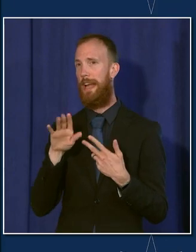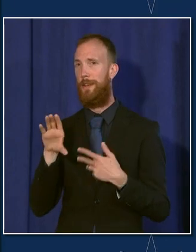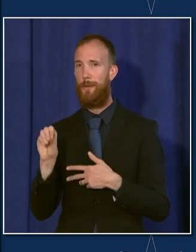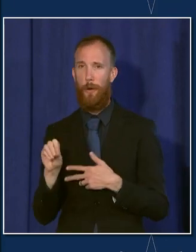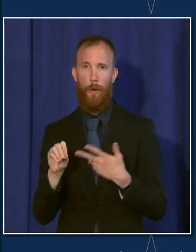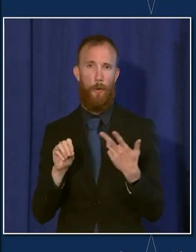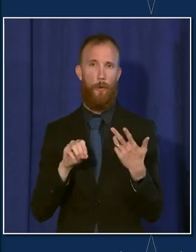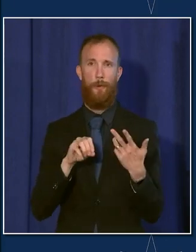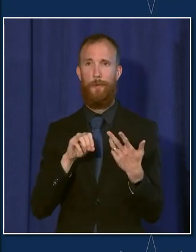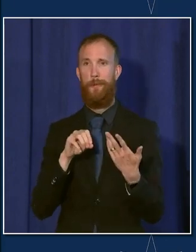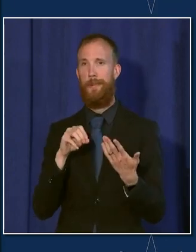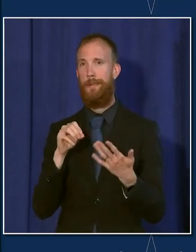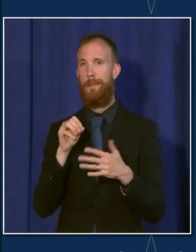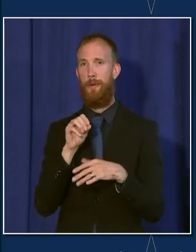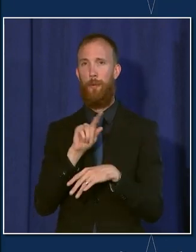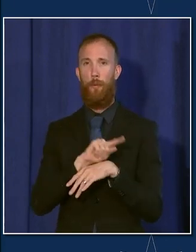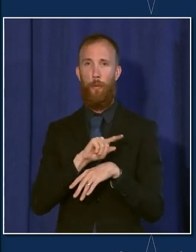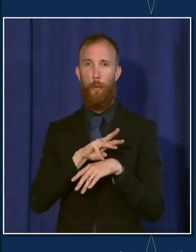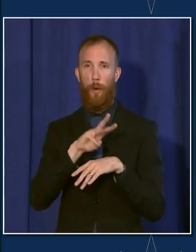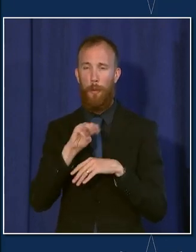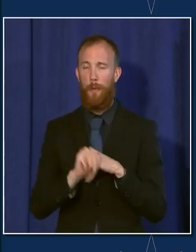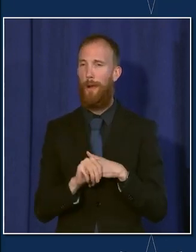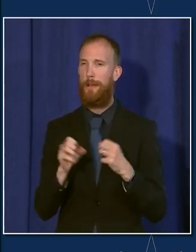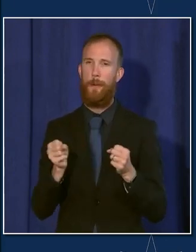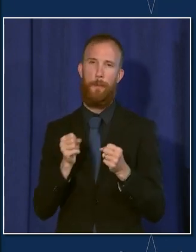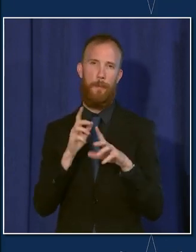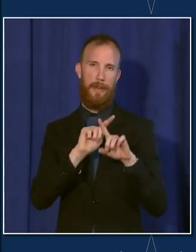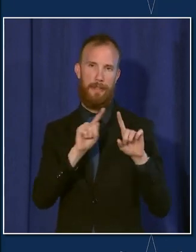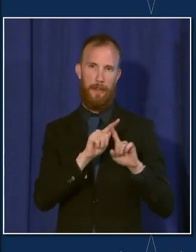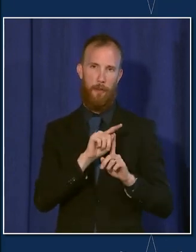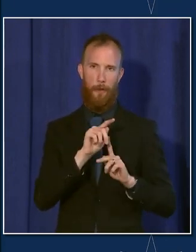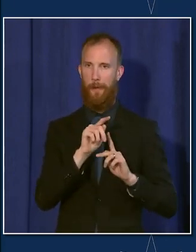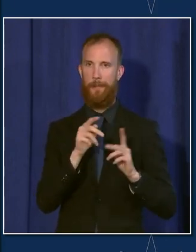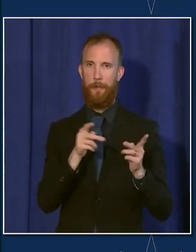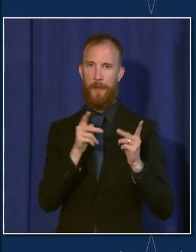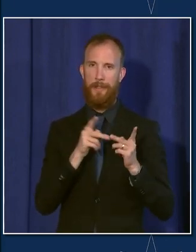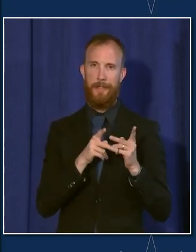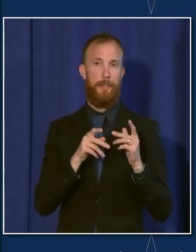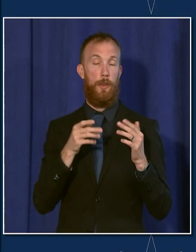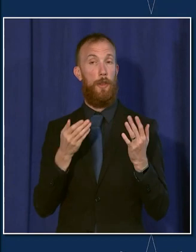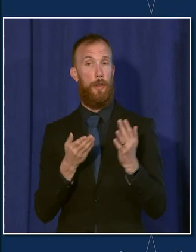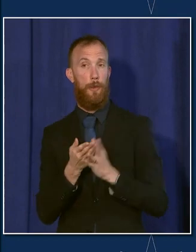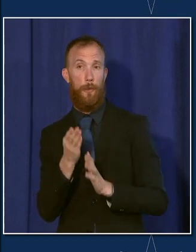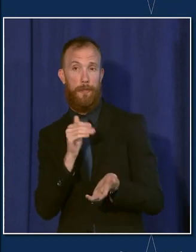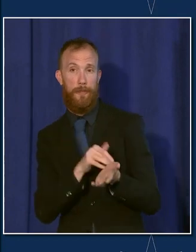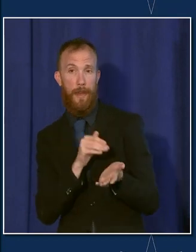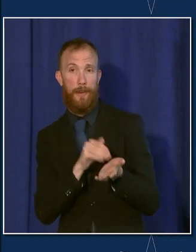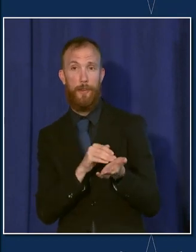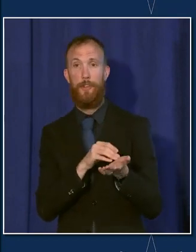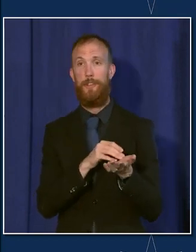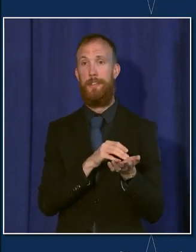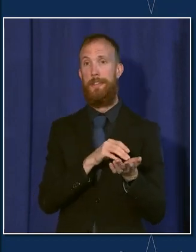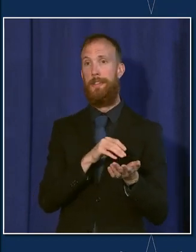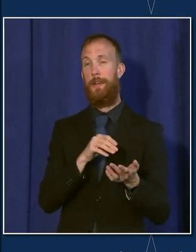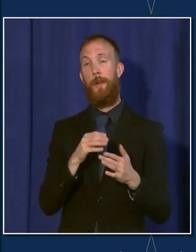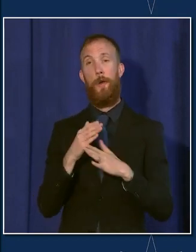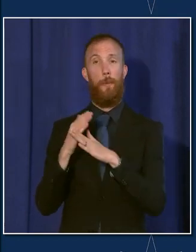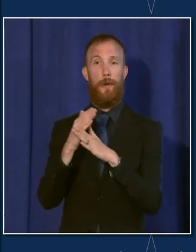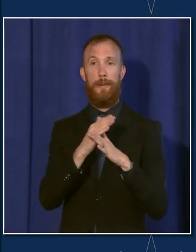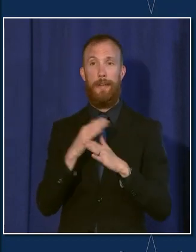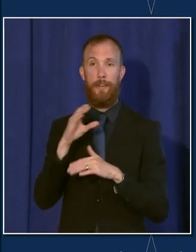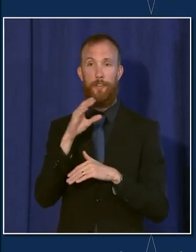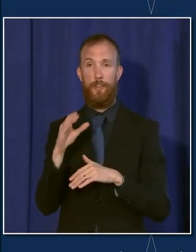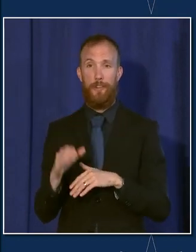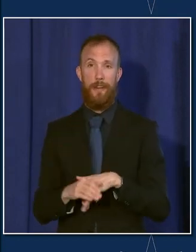You can also get vaccine through your health care provider. And as always, you can call Protect Chicago at home. You can register online or call